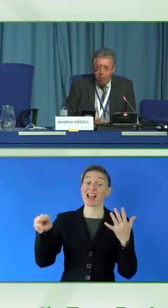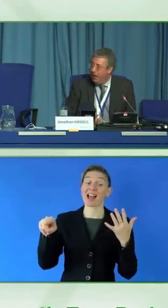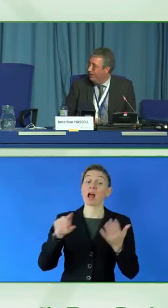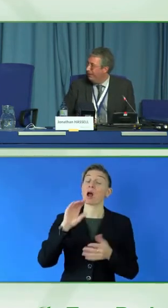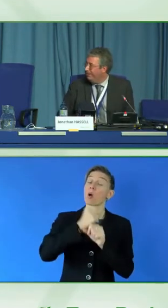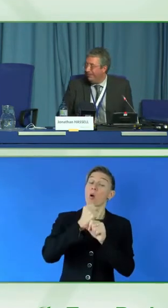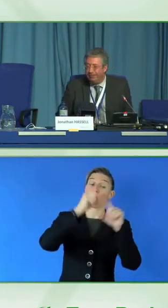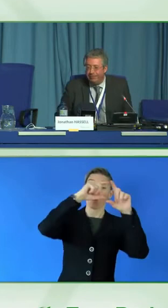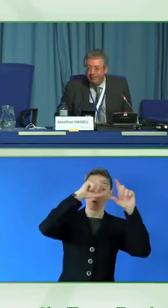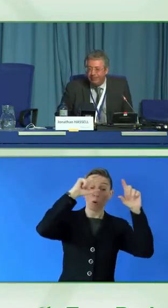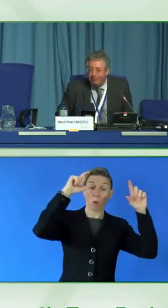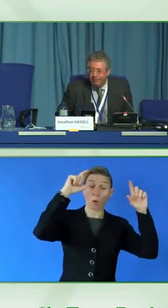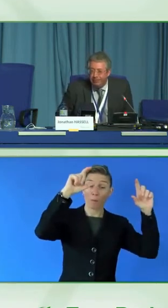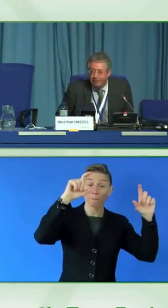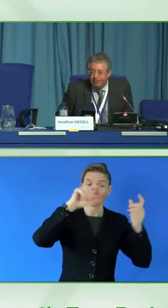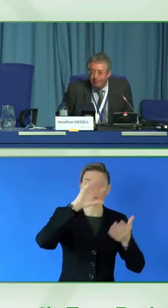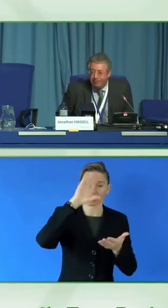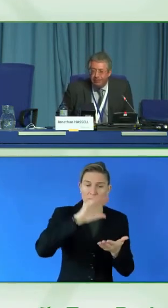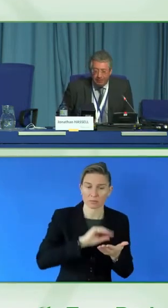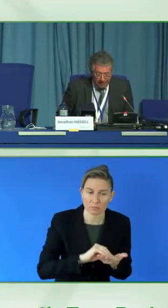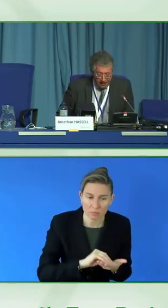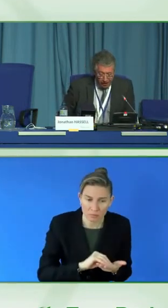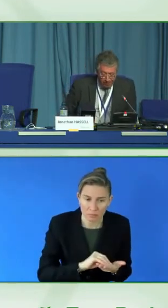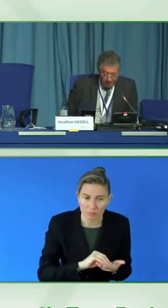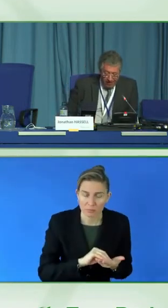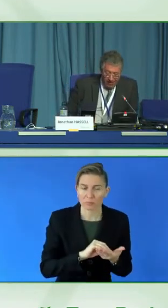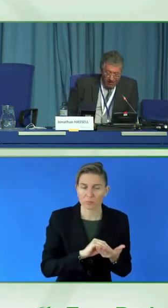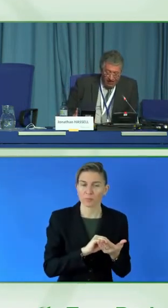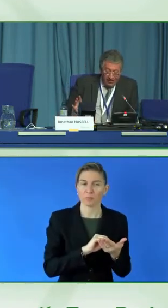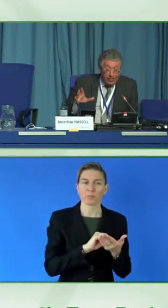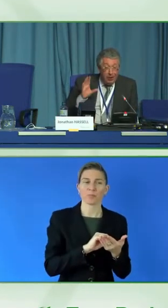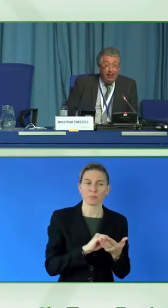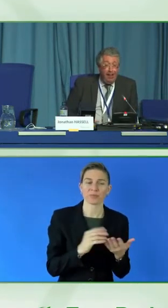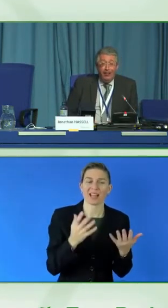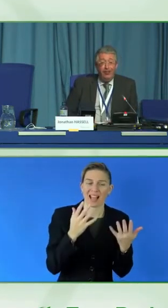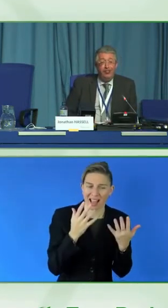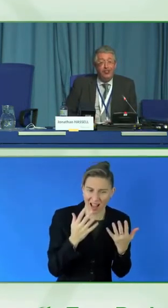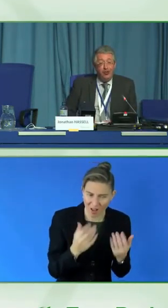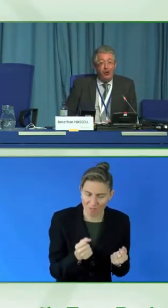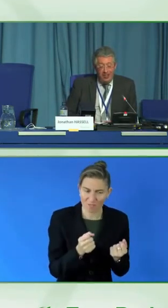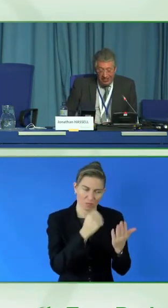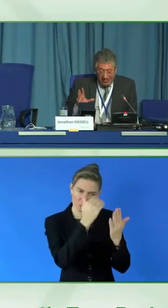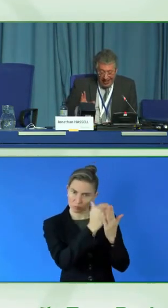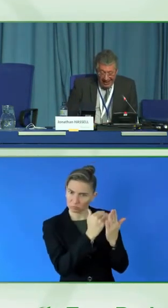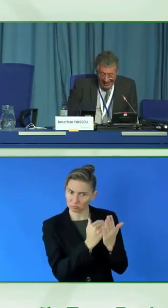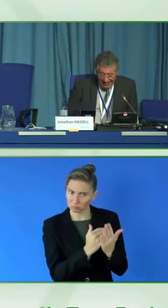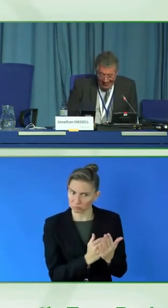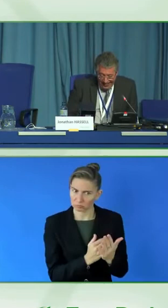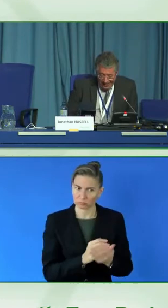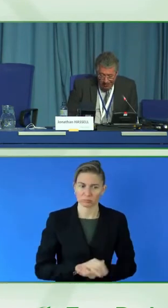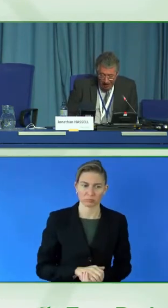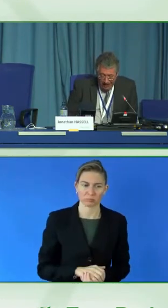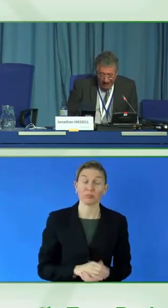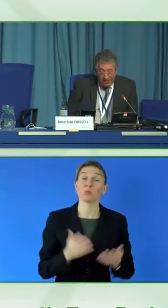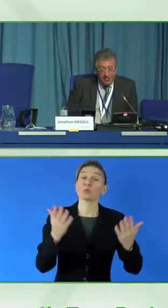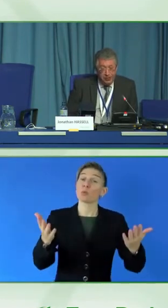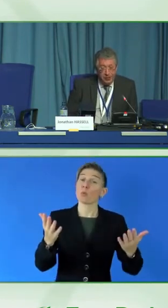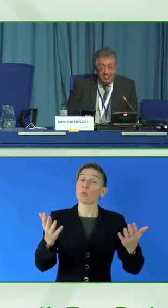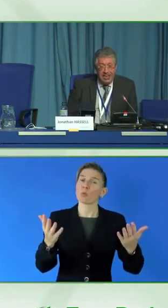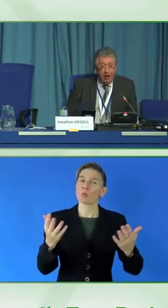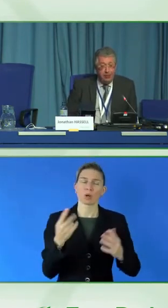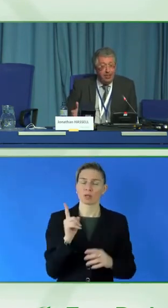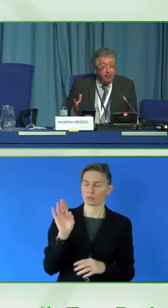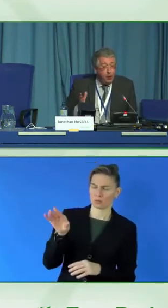we just have a minute. This is Christopher. Thank you. So I'd like you to join us in this, in making